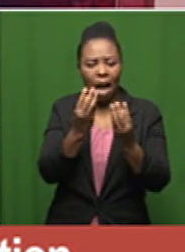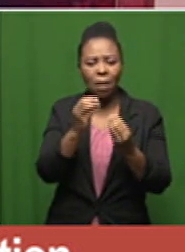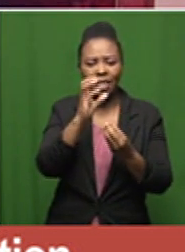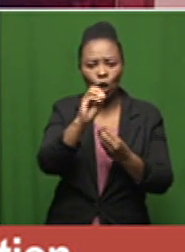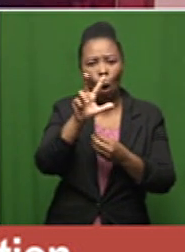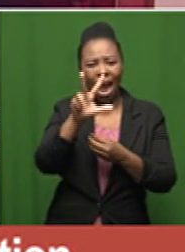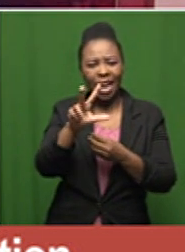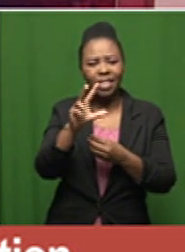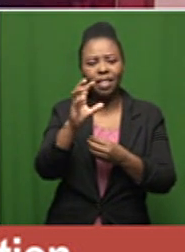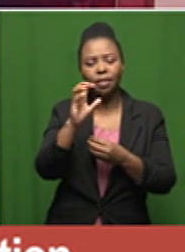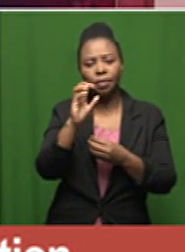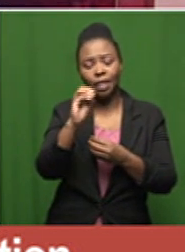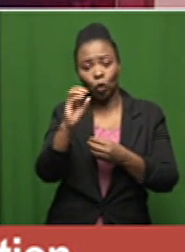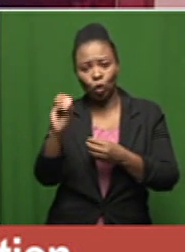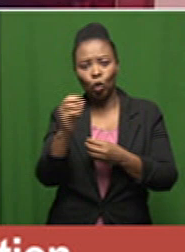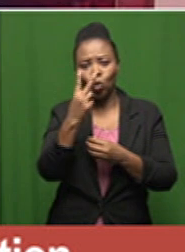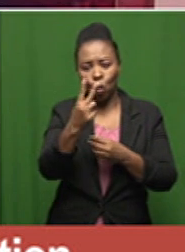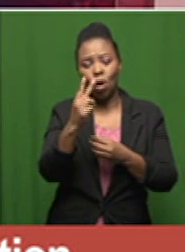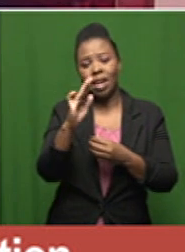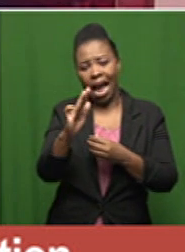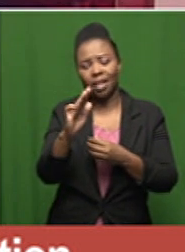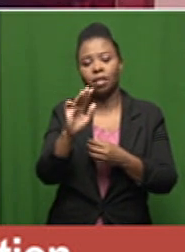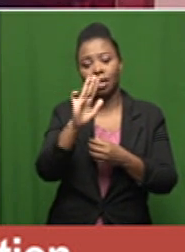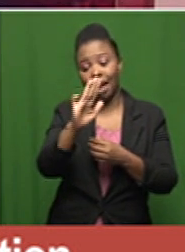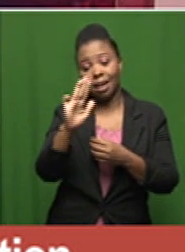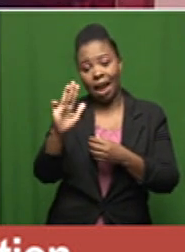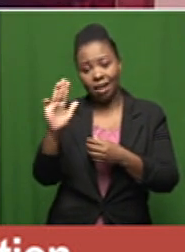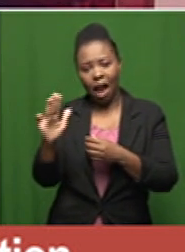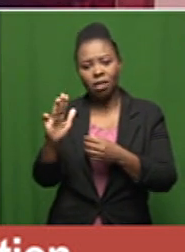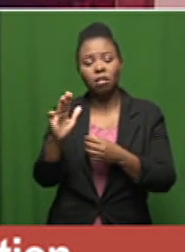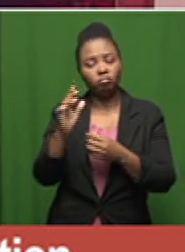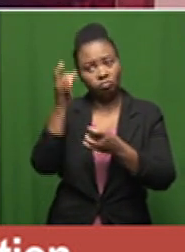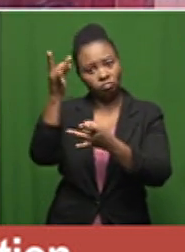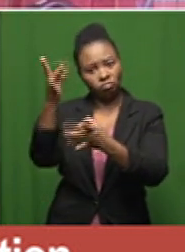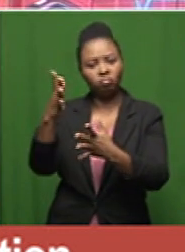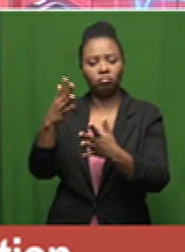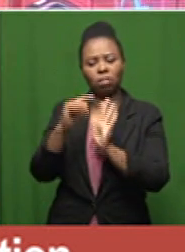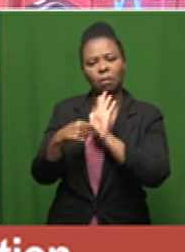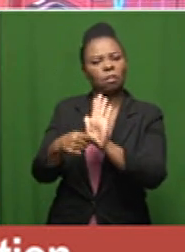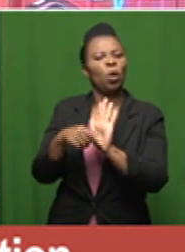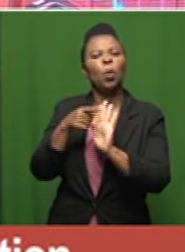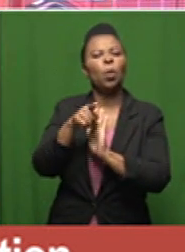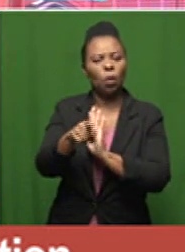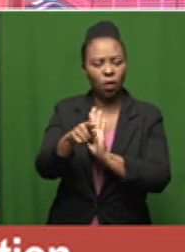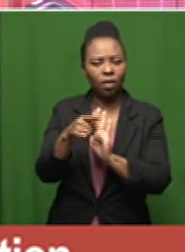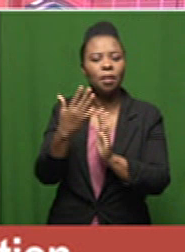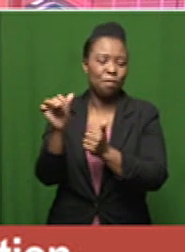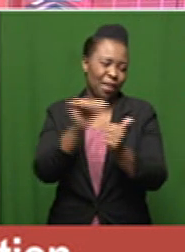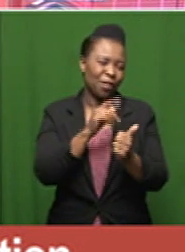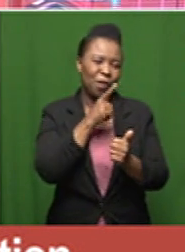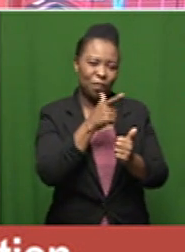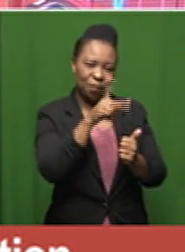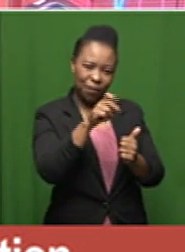029999 and alert them to your symptoms be safe thank you very much and back to you peter